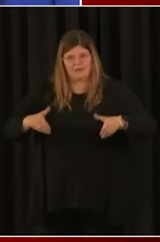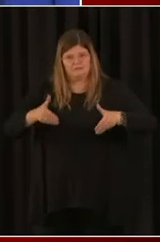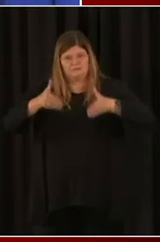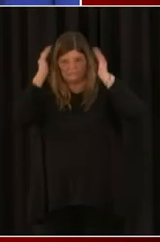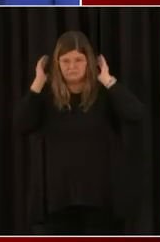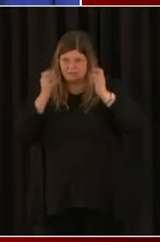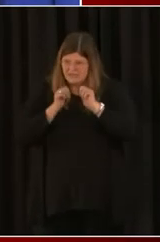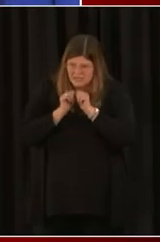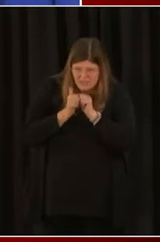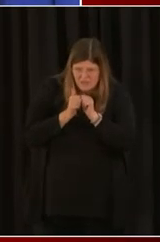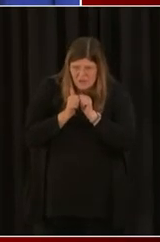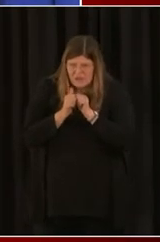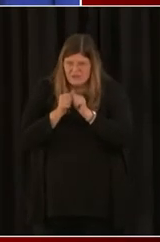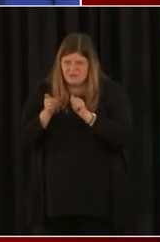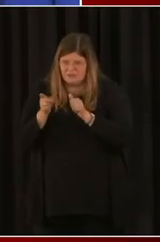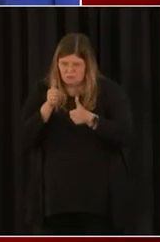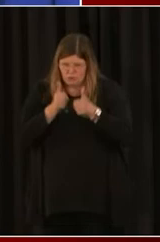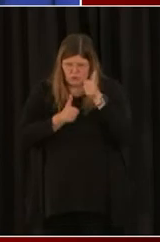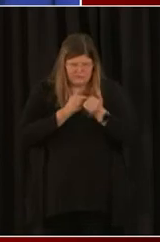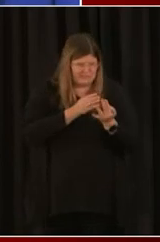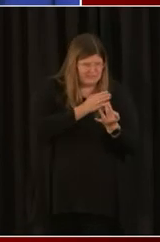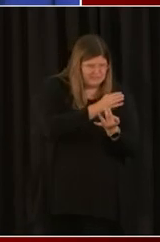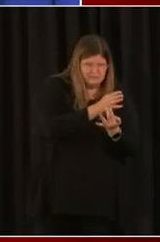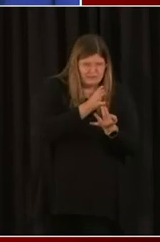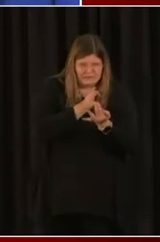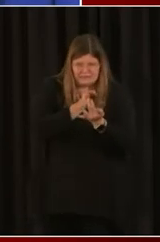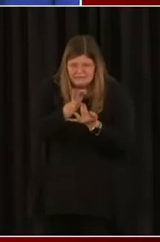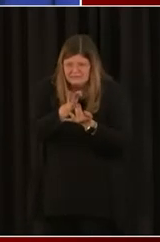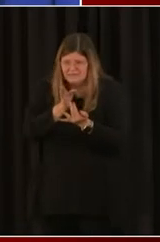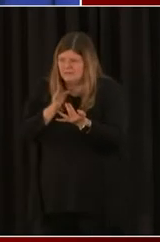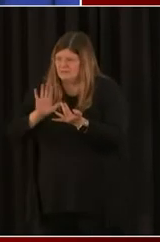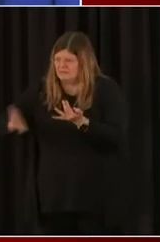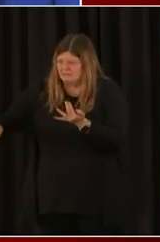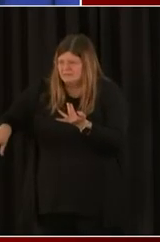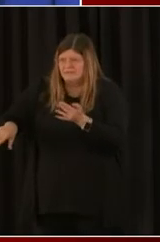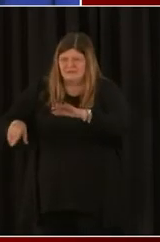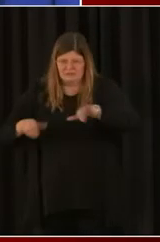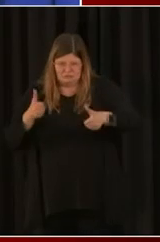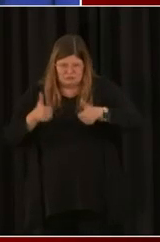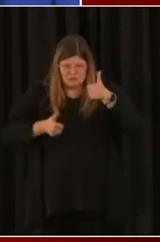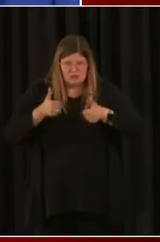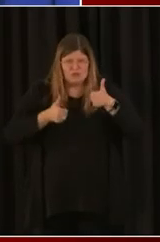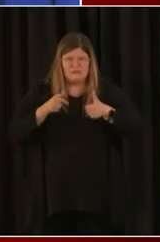navigate kind of what you've taken advantage of and what you maybe just said? I'm going to pass on that.